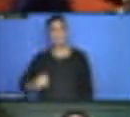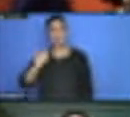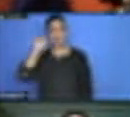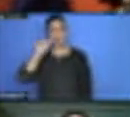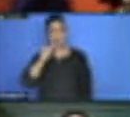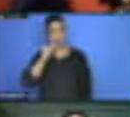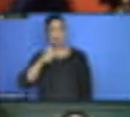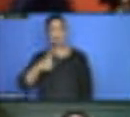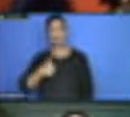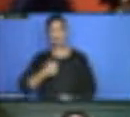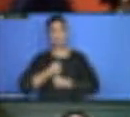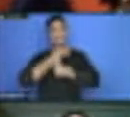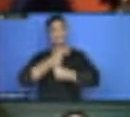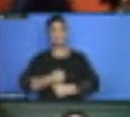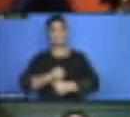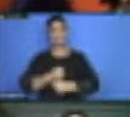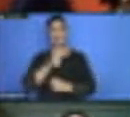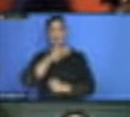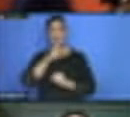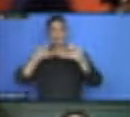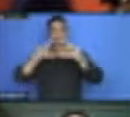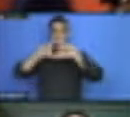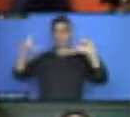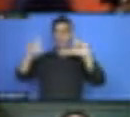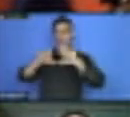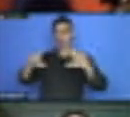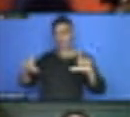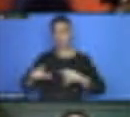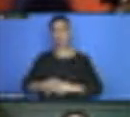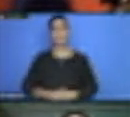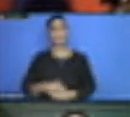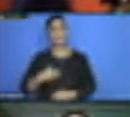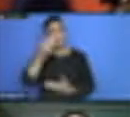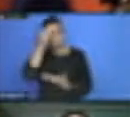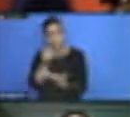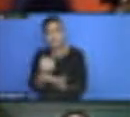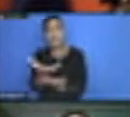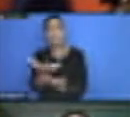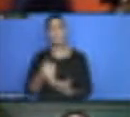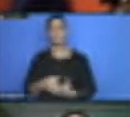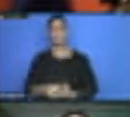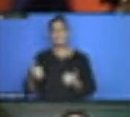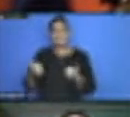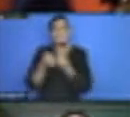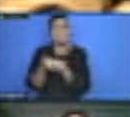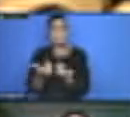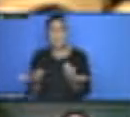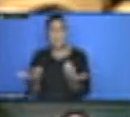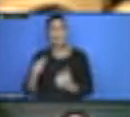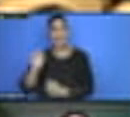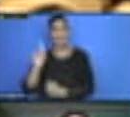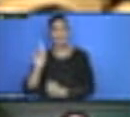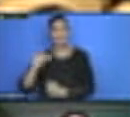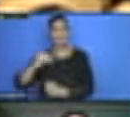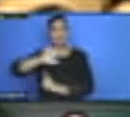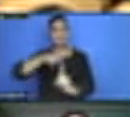with the challenges that are facing sustainable development goals and Africa and also in South Sudan.